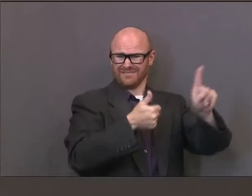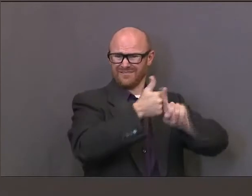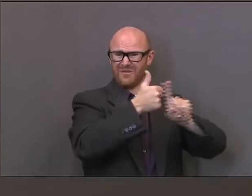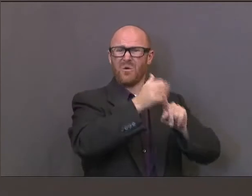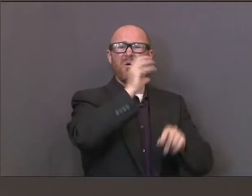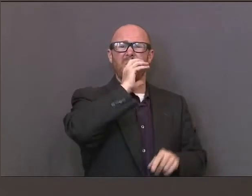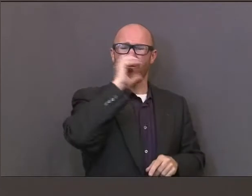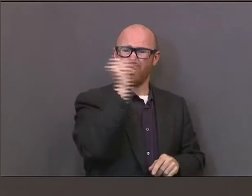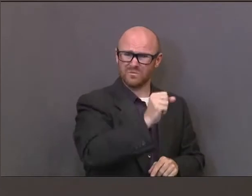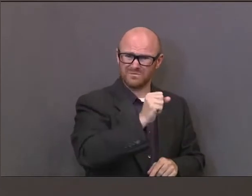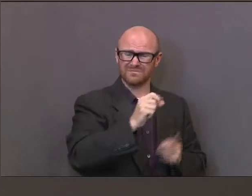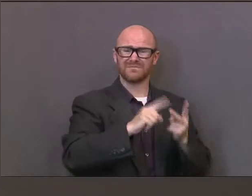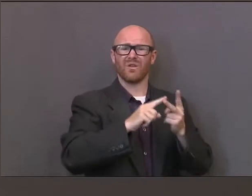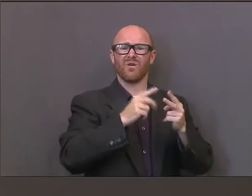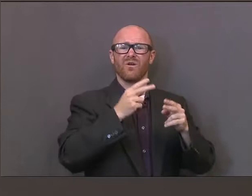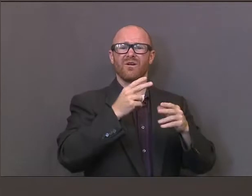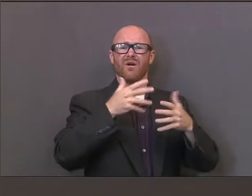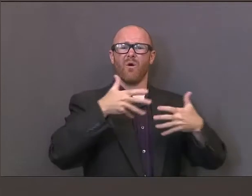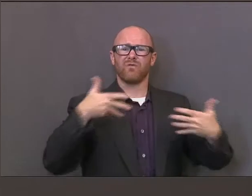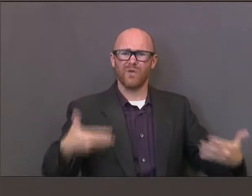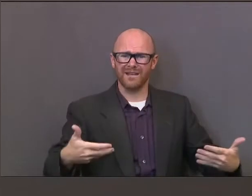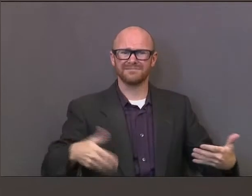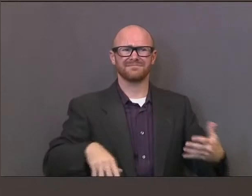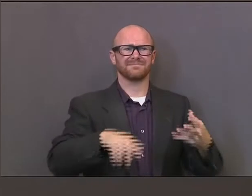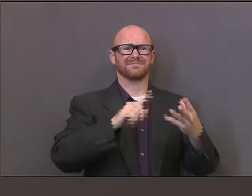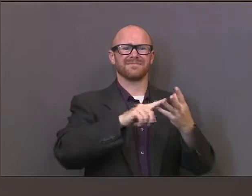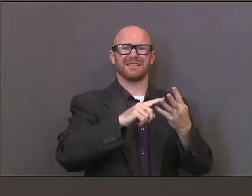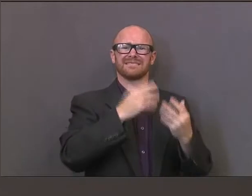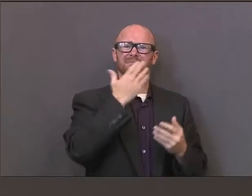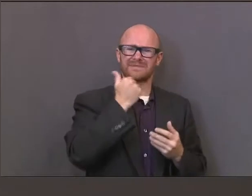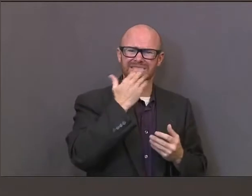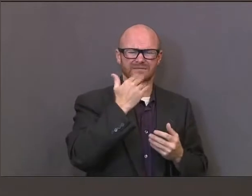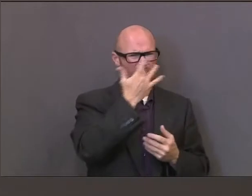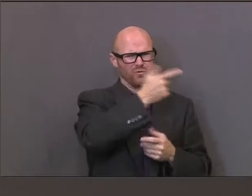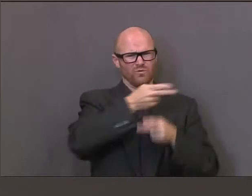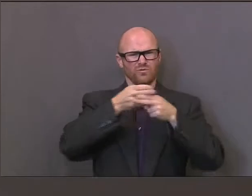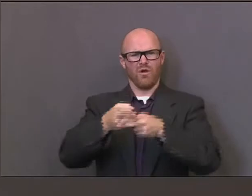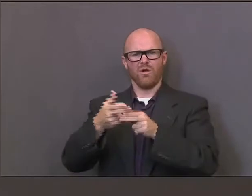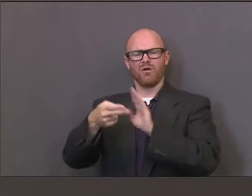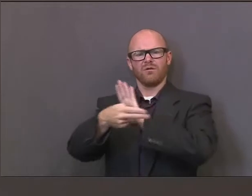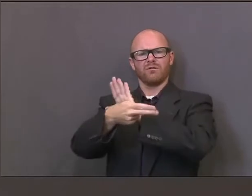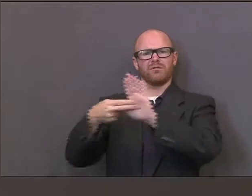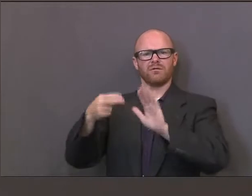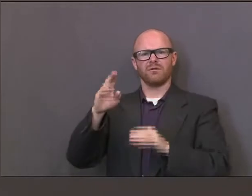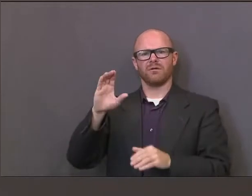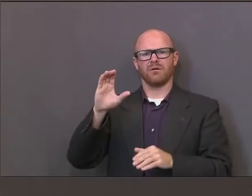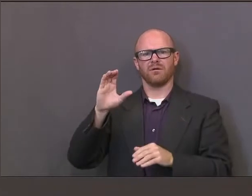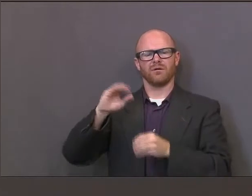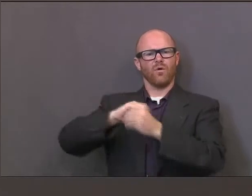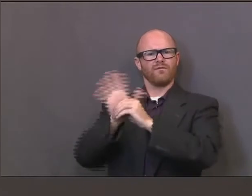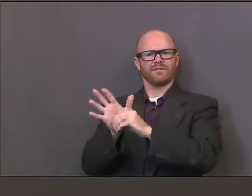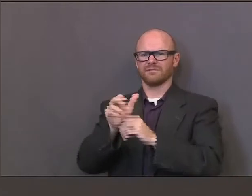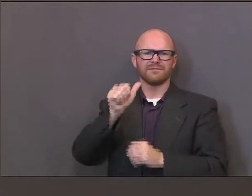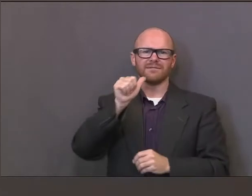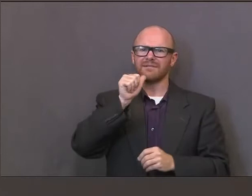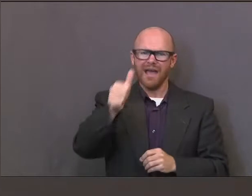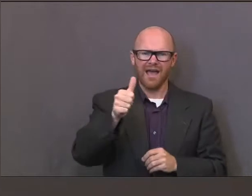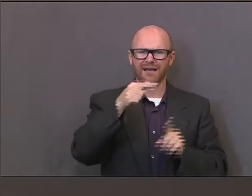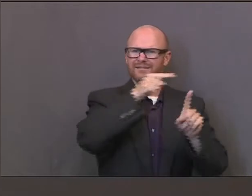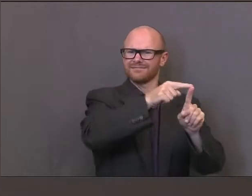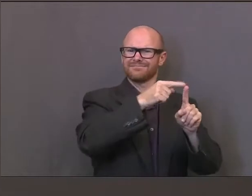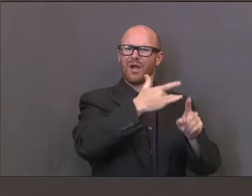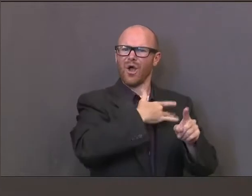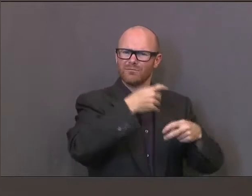conditions, how can we be sure that these people are not just dead from these other illnesses and processes that were already going on in their